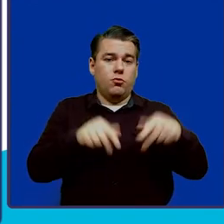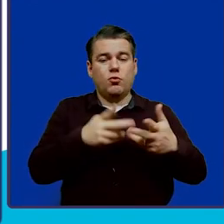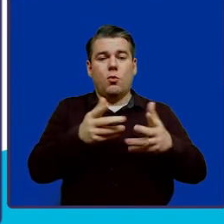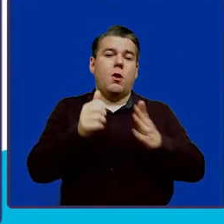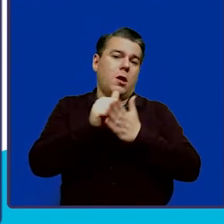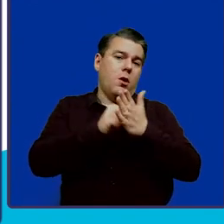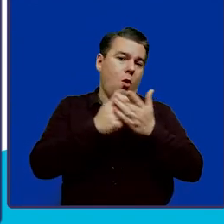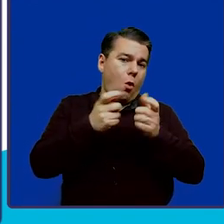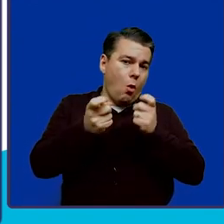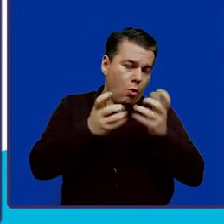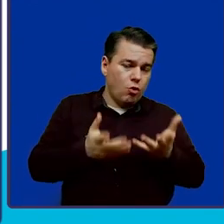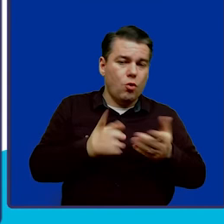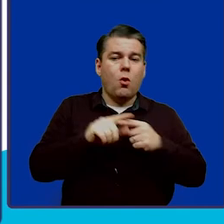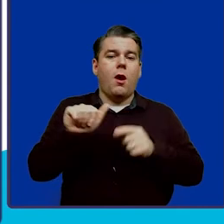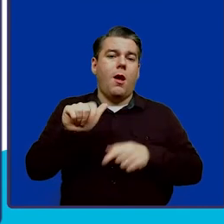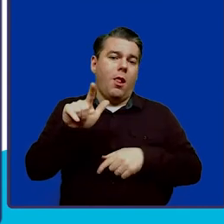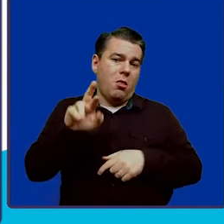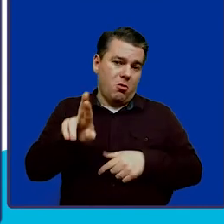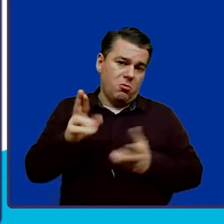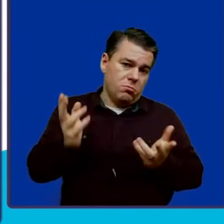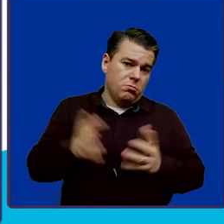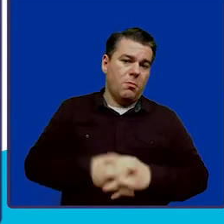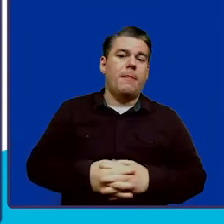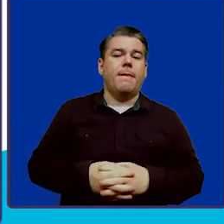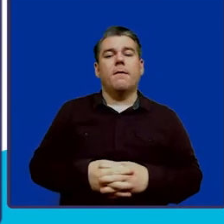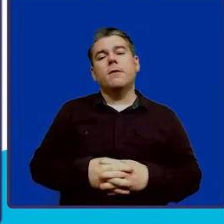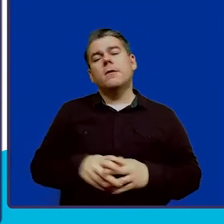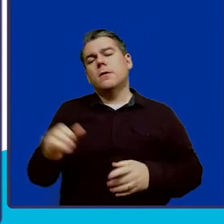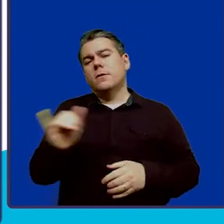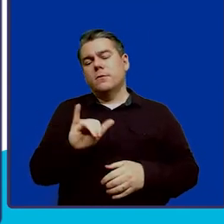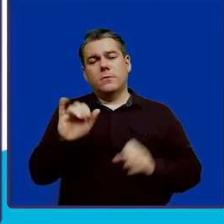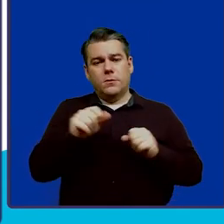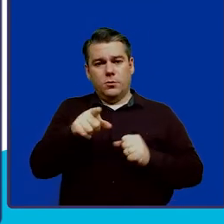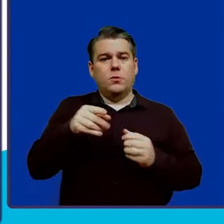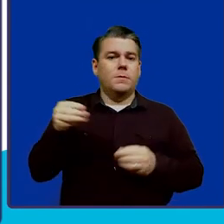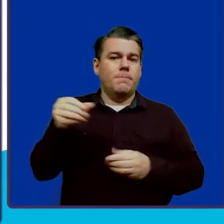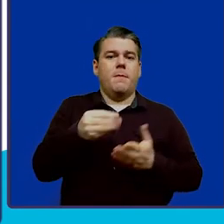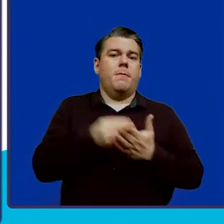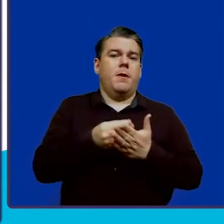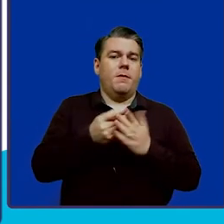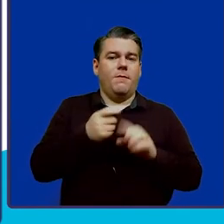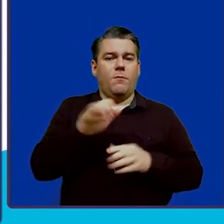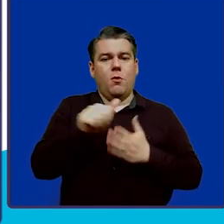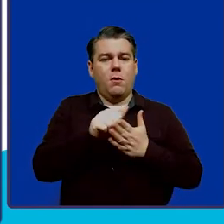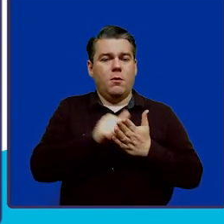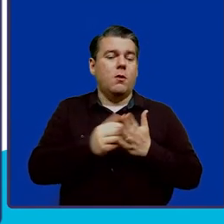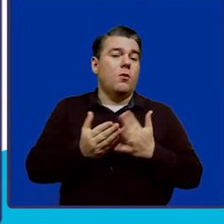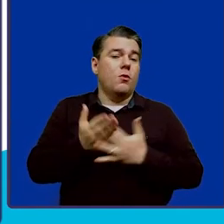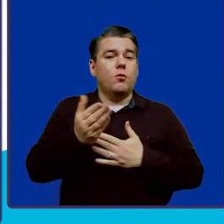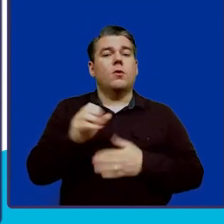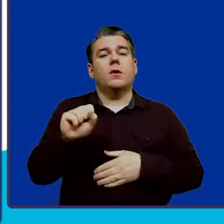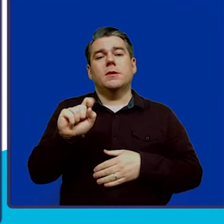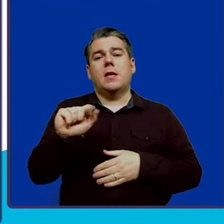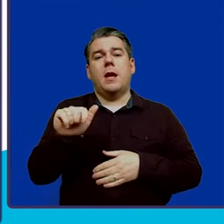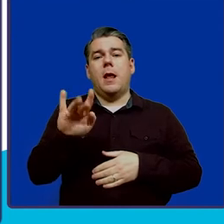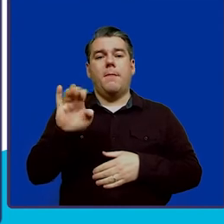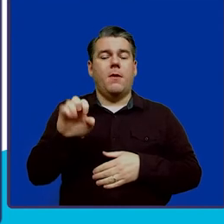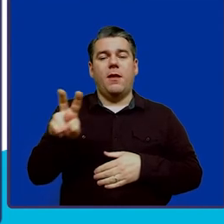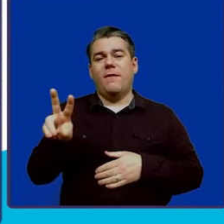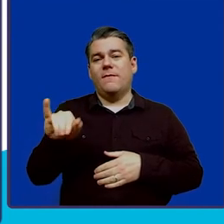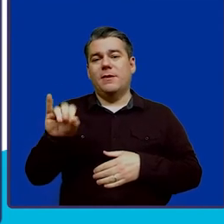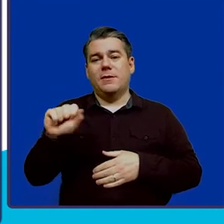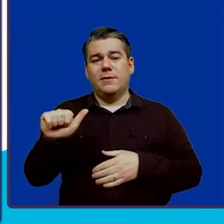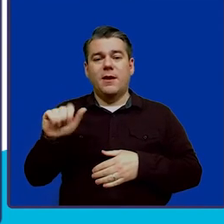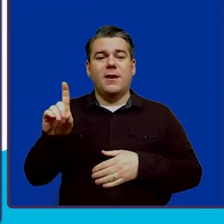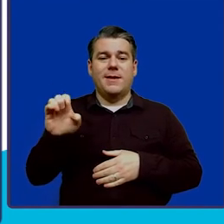holder or the ALR. Also, you can spend monies from your account using a Stable Visa debit card.